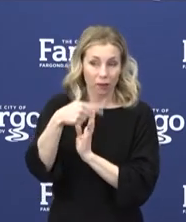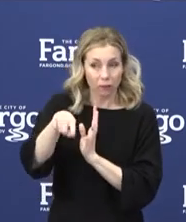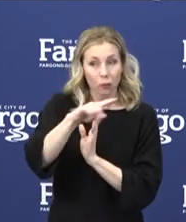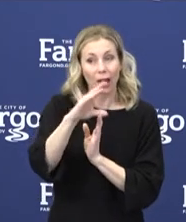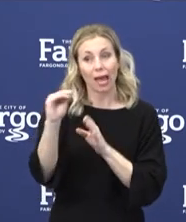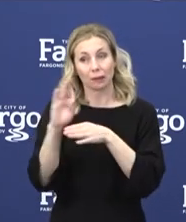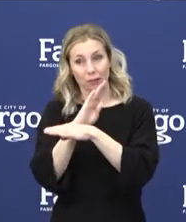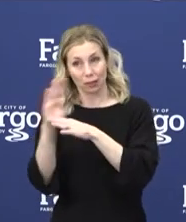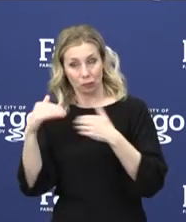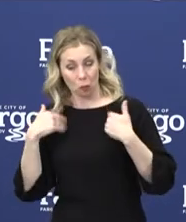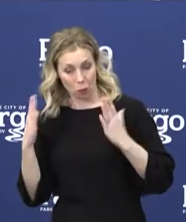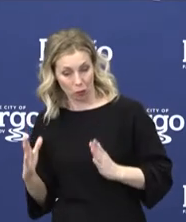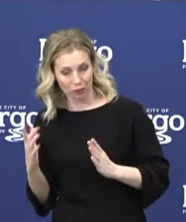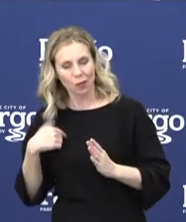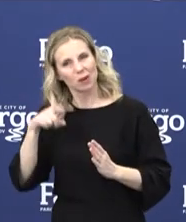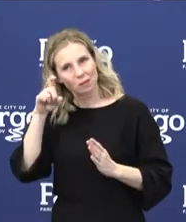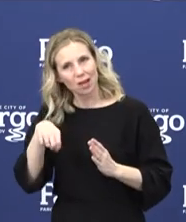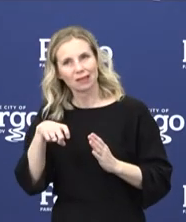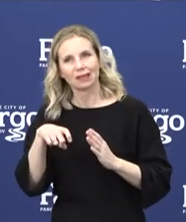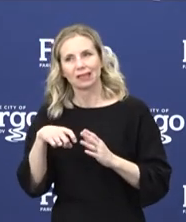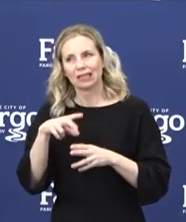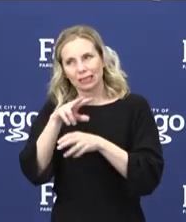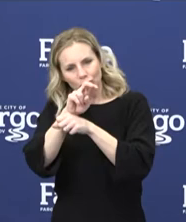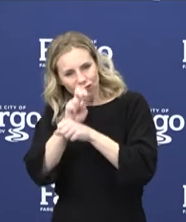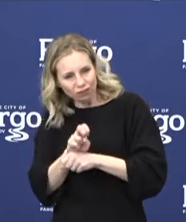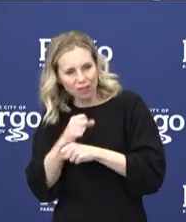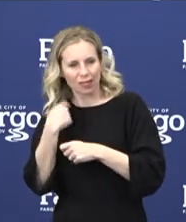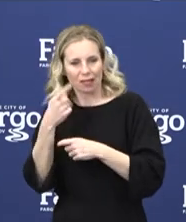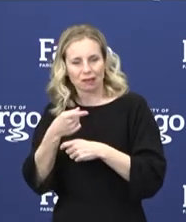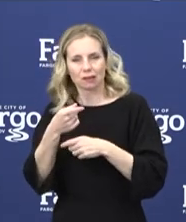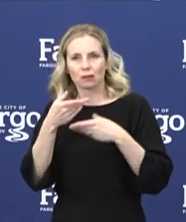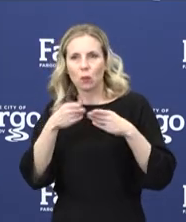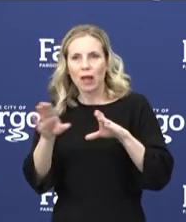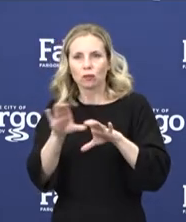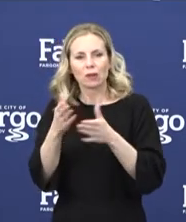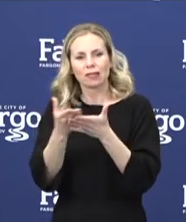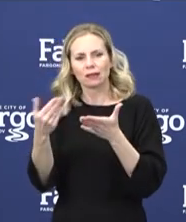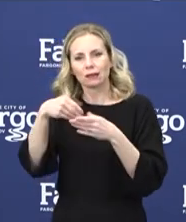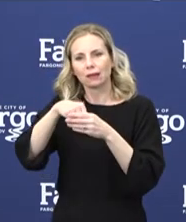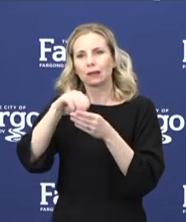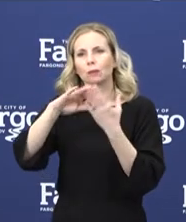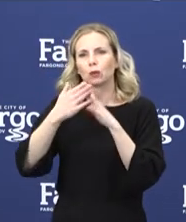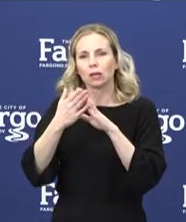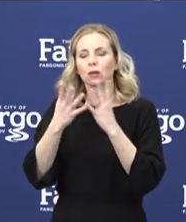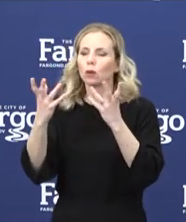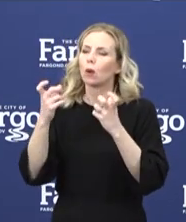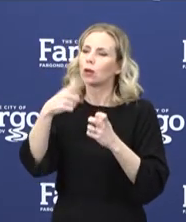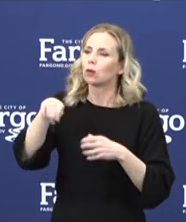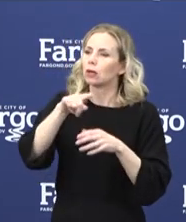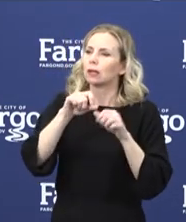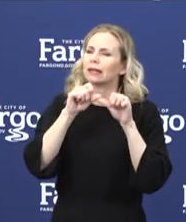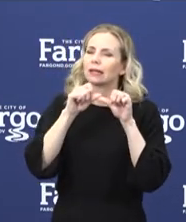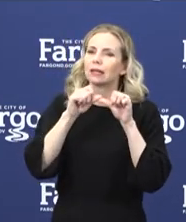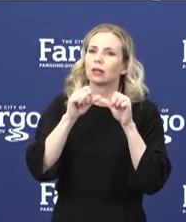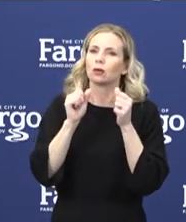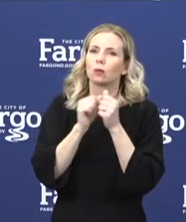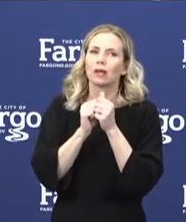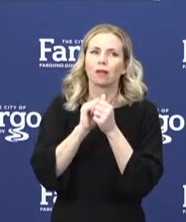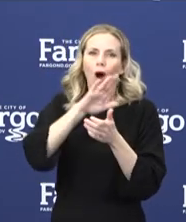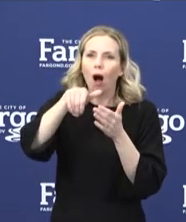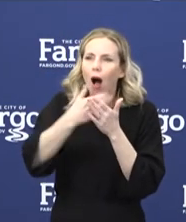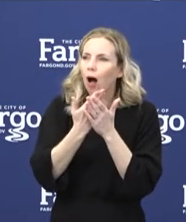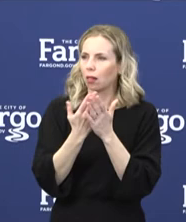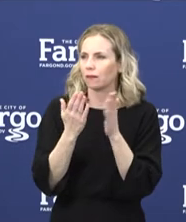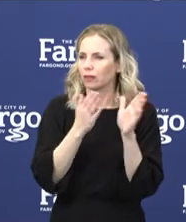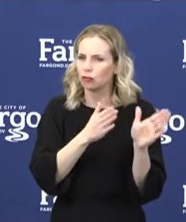we need to get used to this new way of doing things in our community and so really want you to continue with the ongoing mitigation strategies to